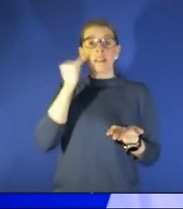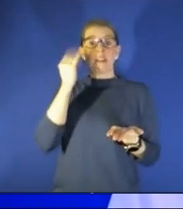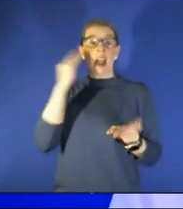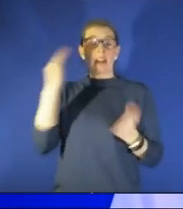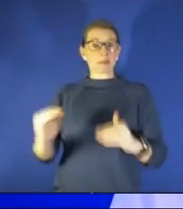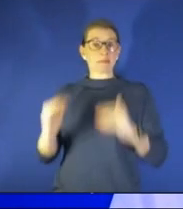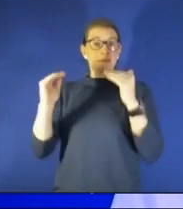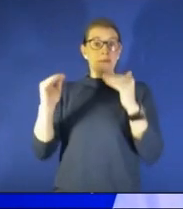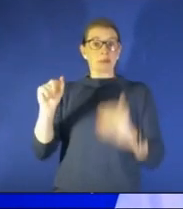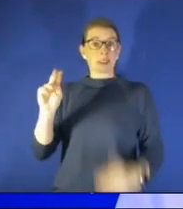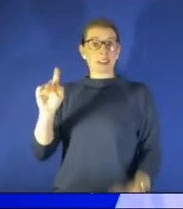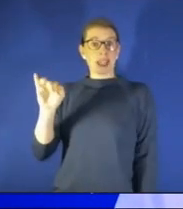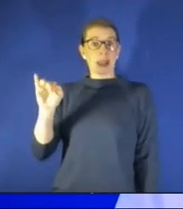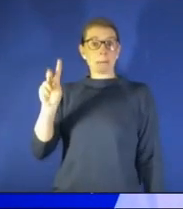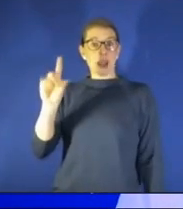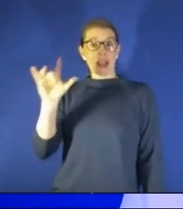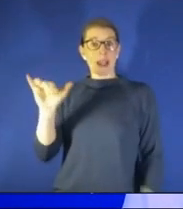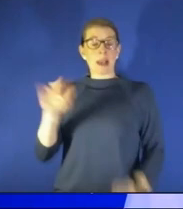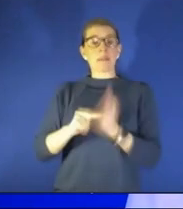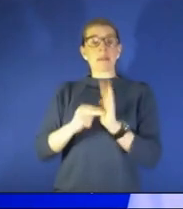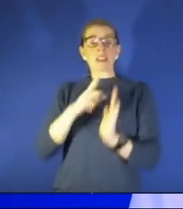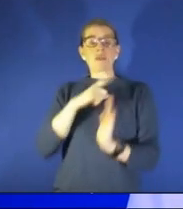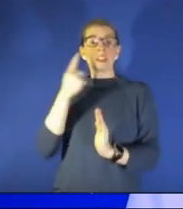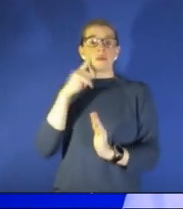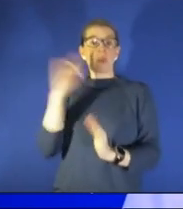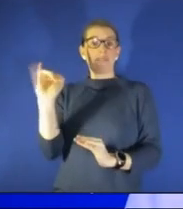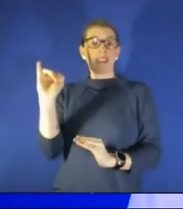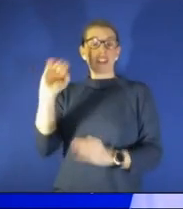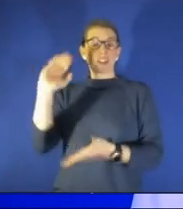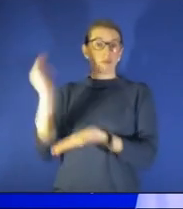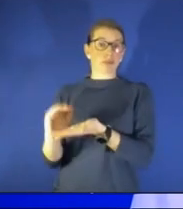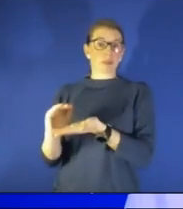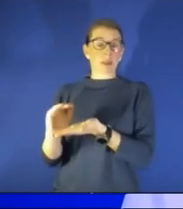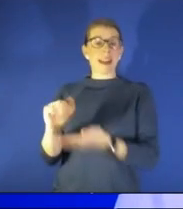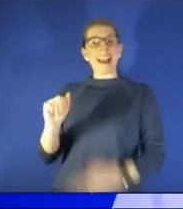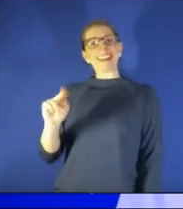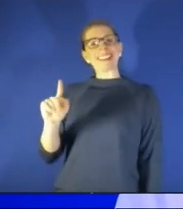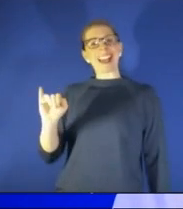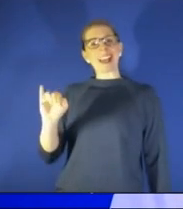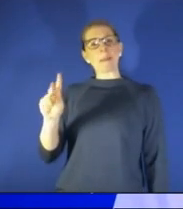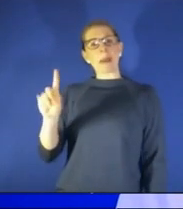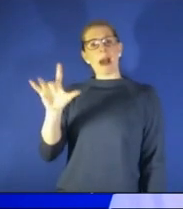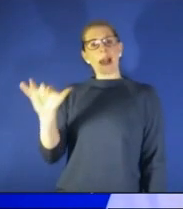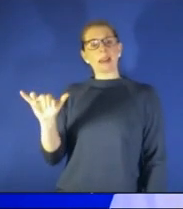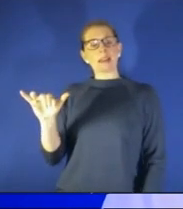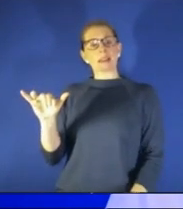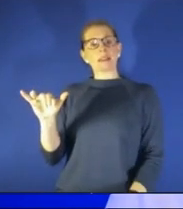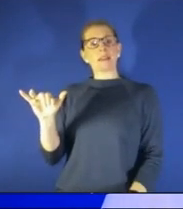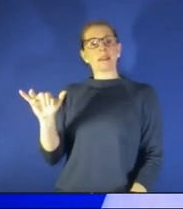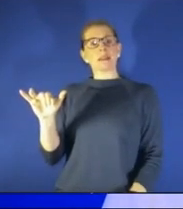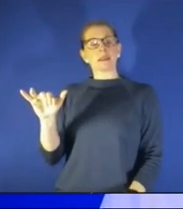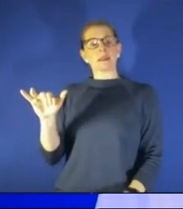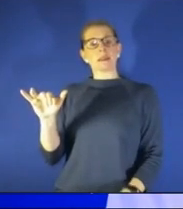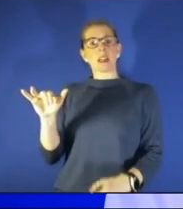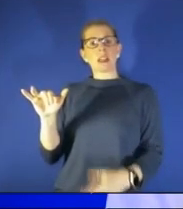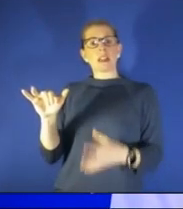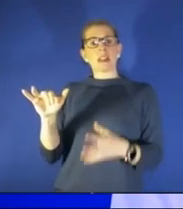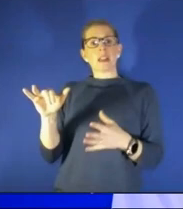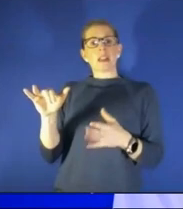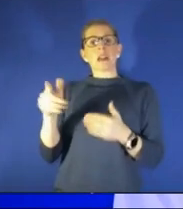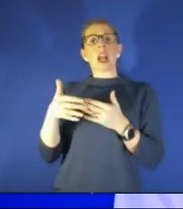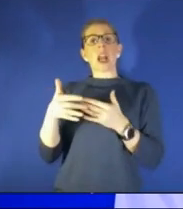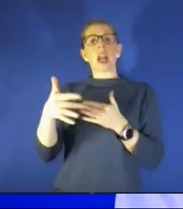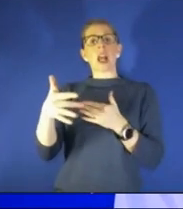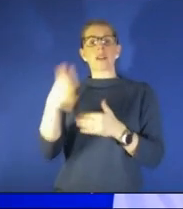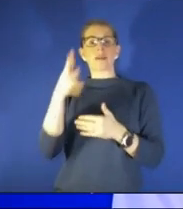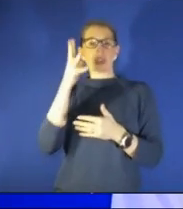of infection but we know that those antibodies decrease or those antibodies contract after you get further out from those dose